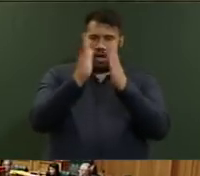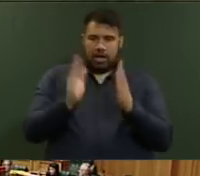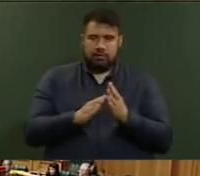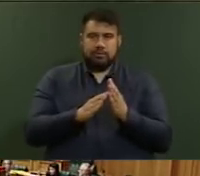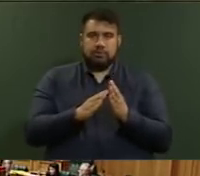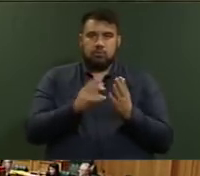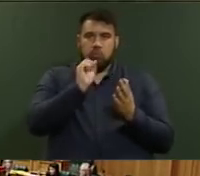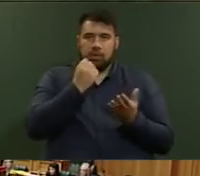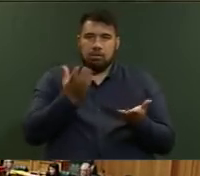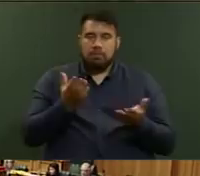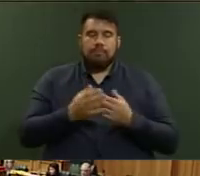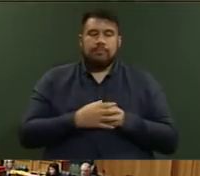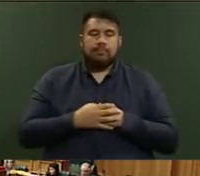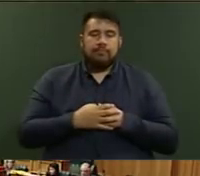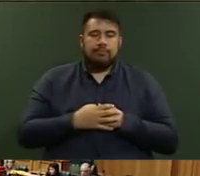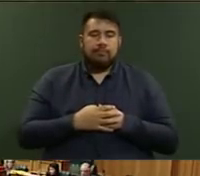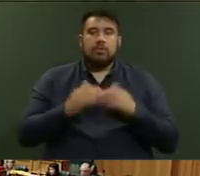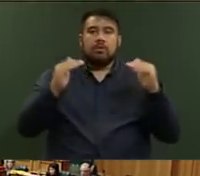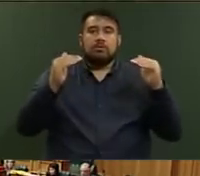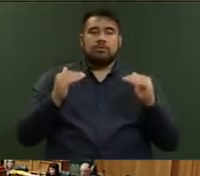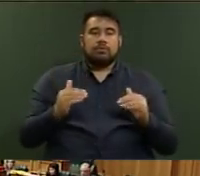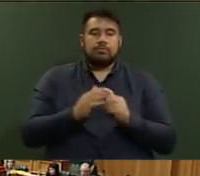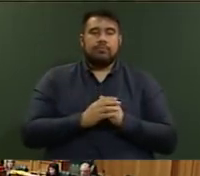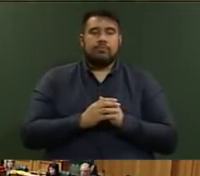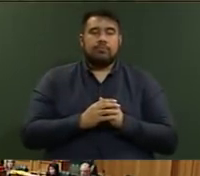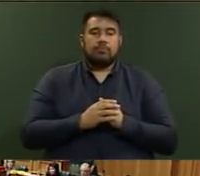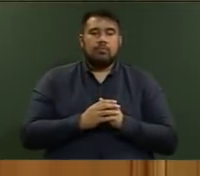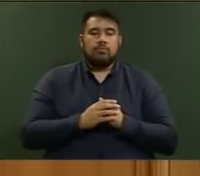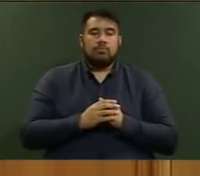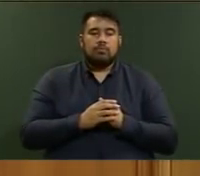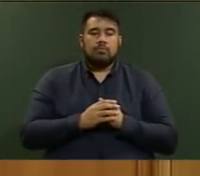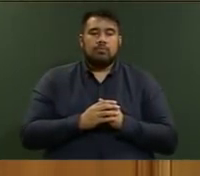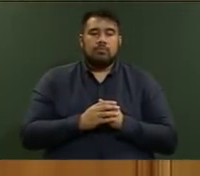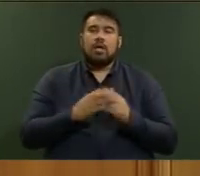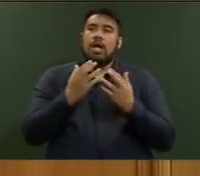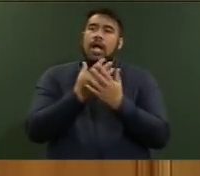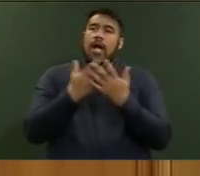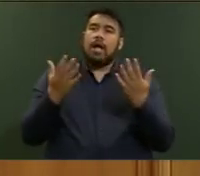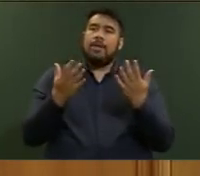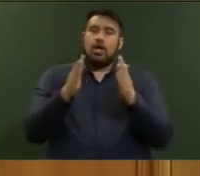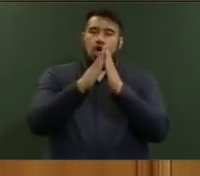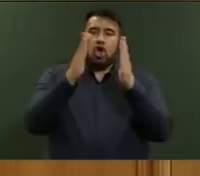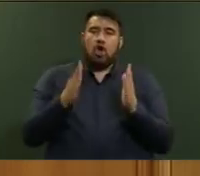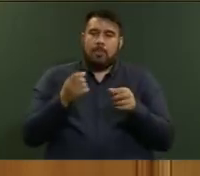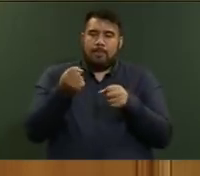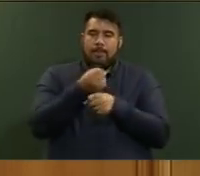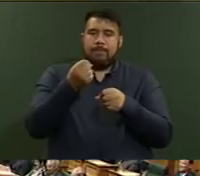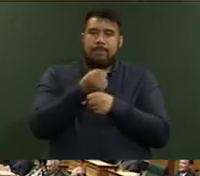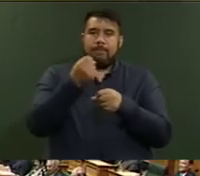Mayor Lubeck. To the Minister, how many homes were built in Auckland last year,